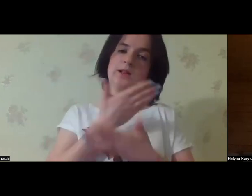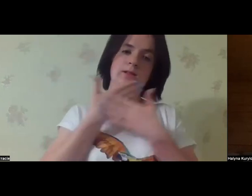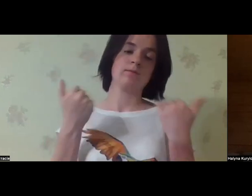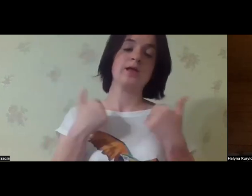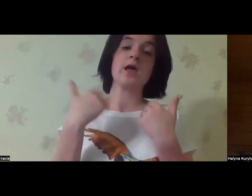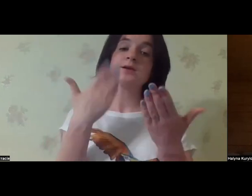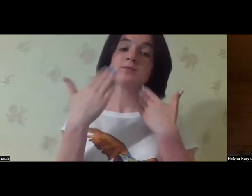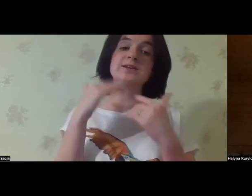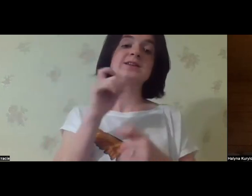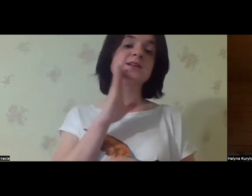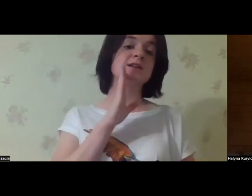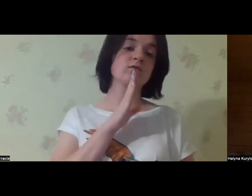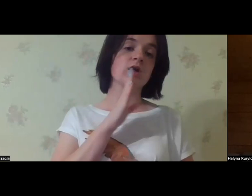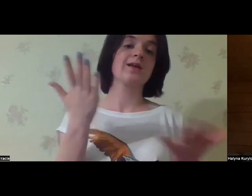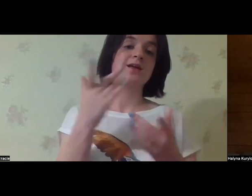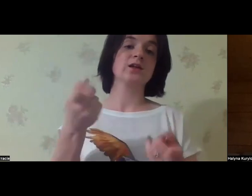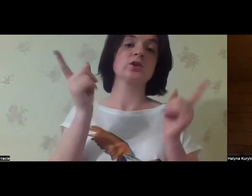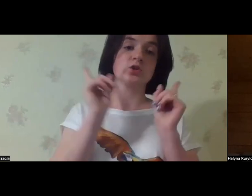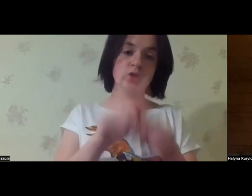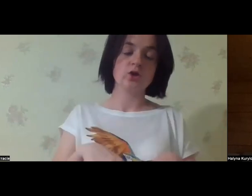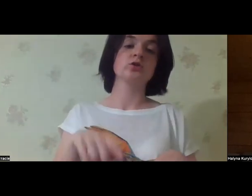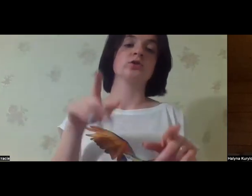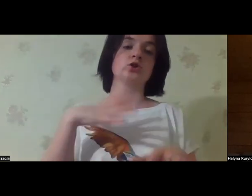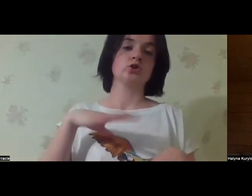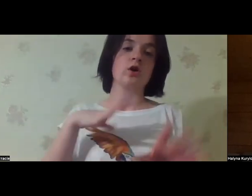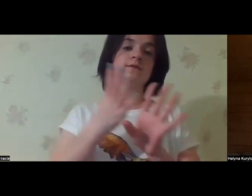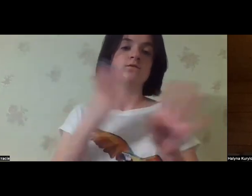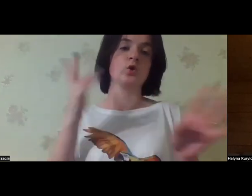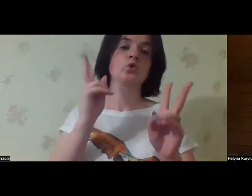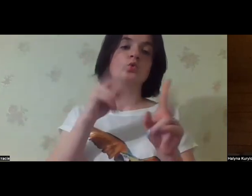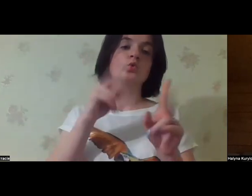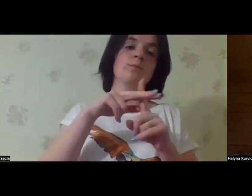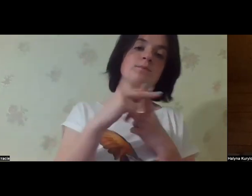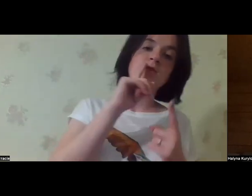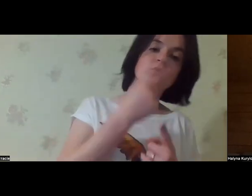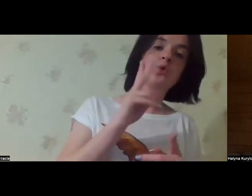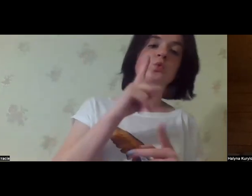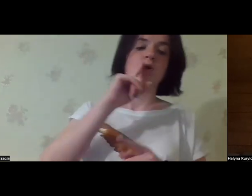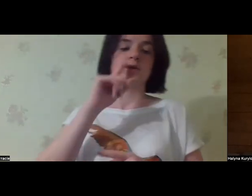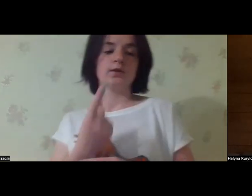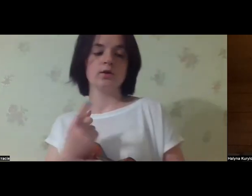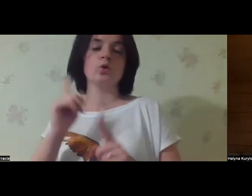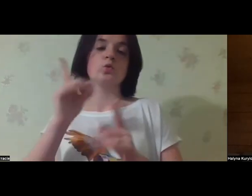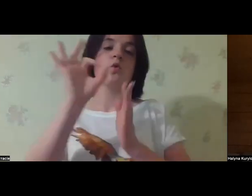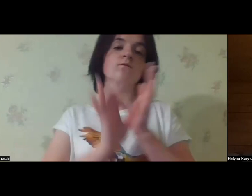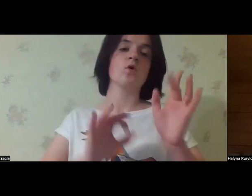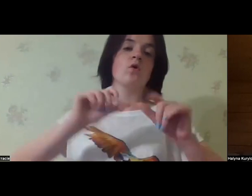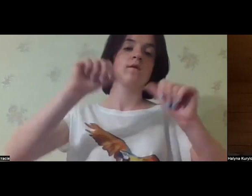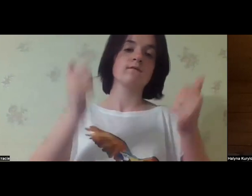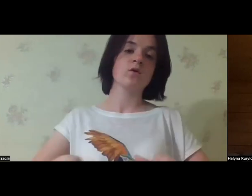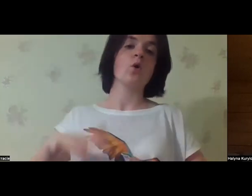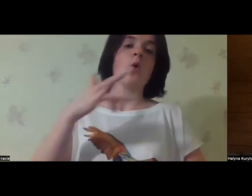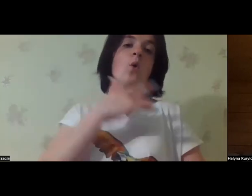they are telling me there is no child available for adoption. I'm also talking to other parents on the waiting list